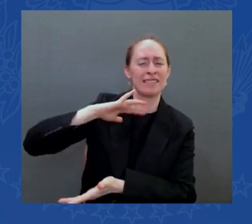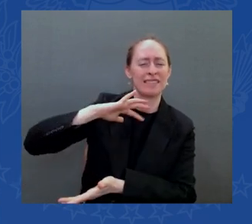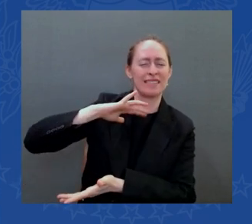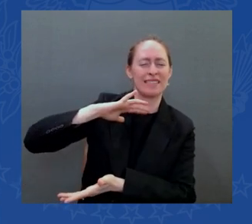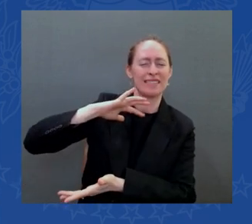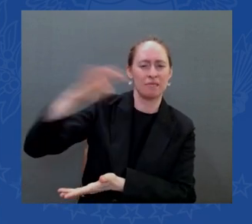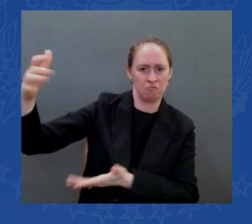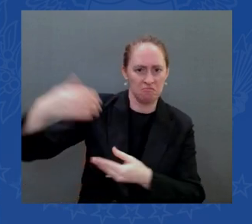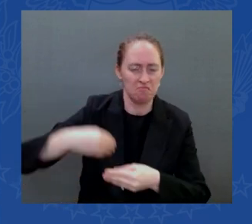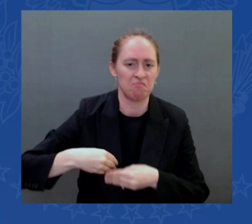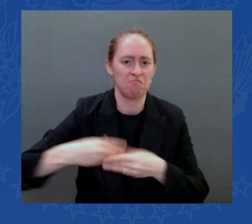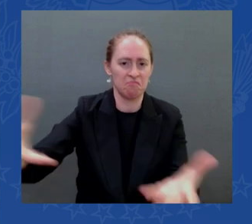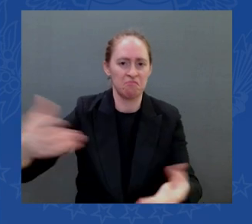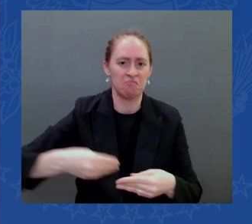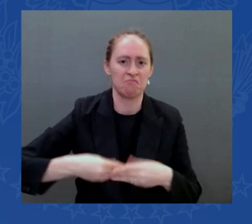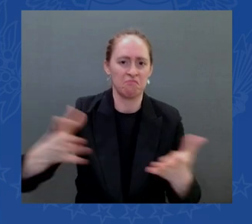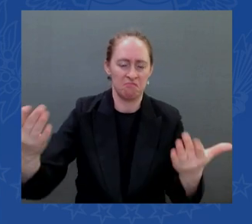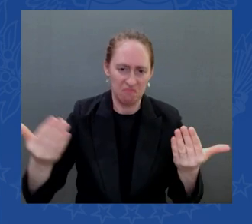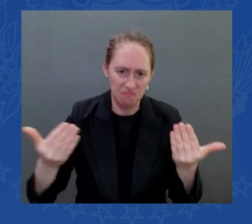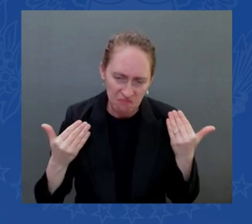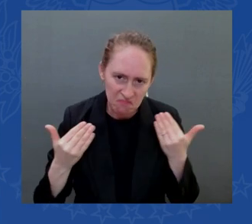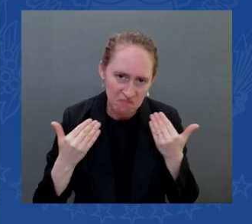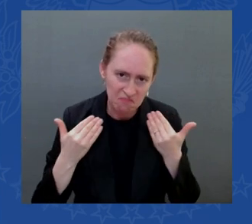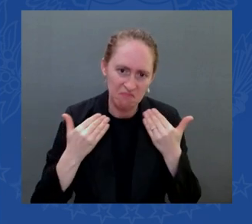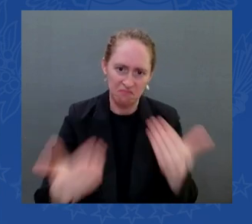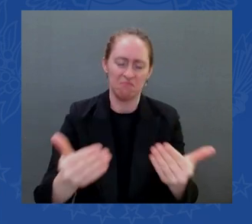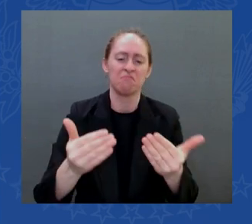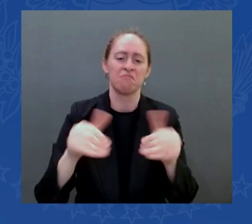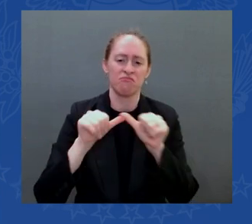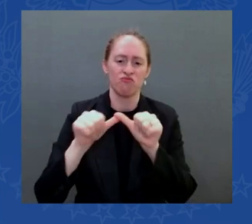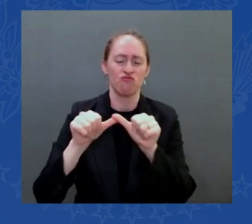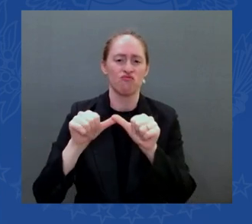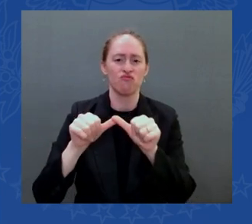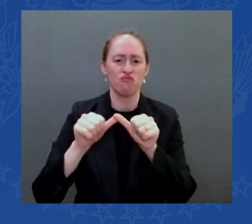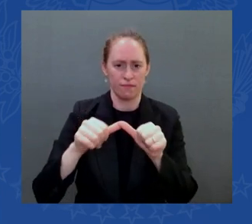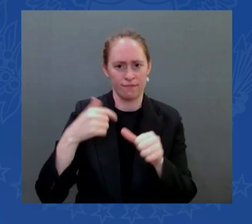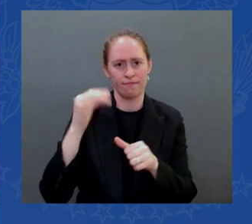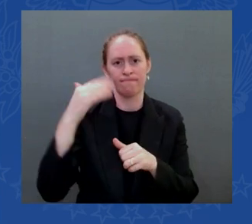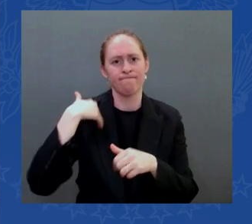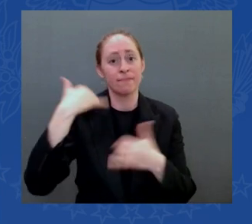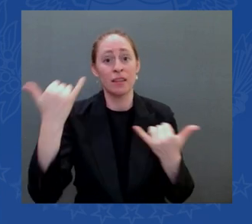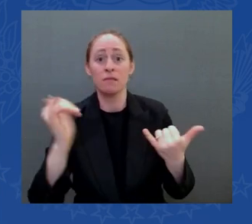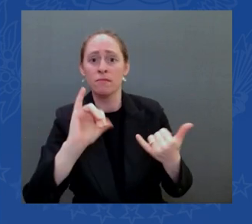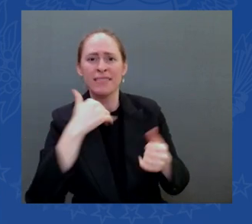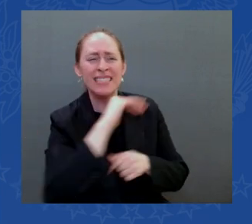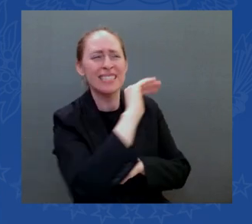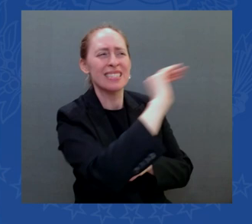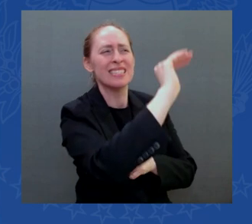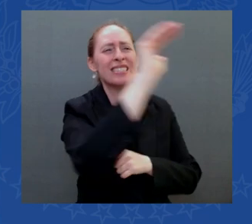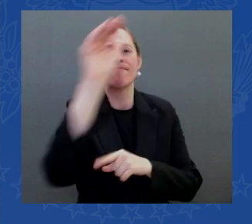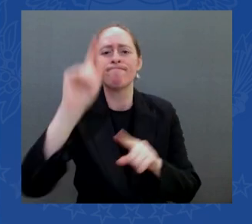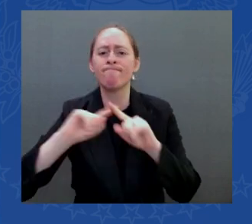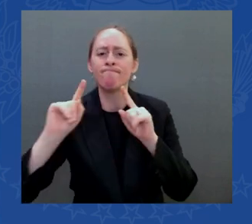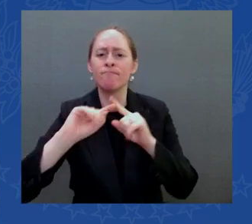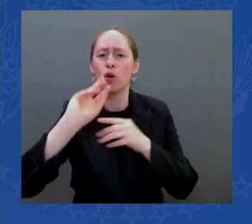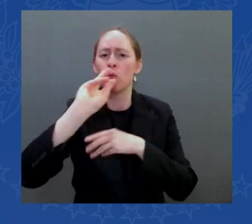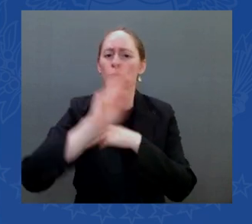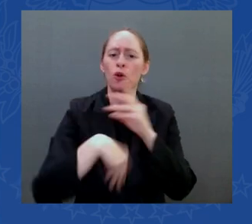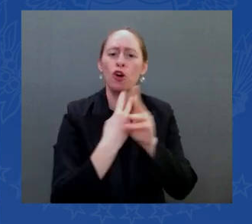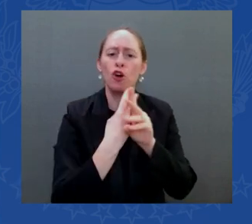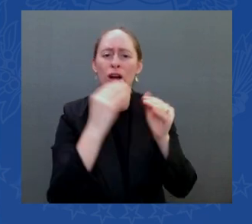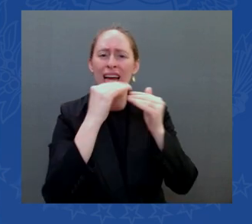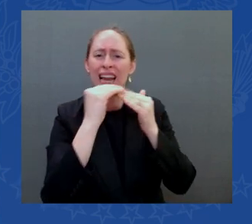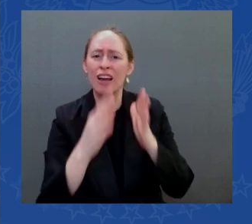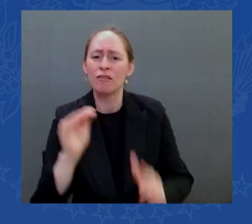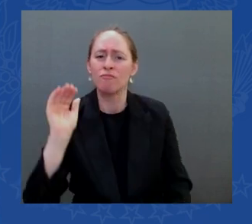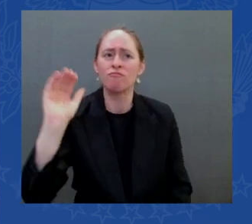organized well one of the things i did when i got a lot of other countries agreed they would release petroleum from their sprawl reserves